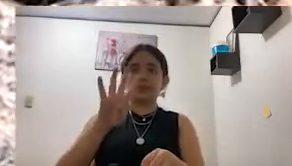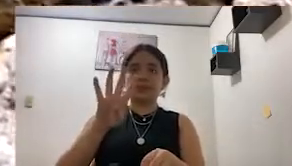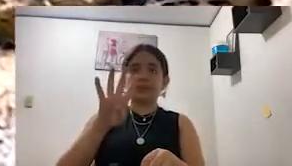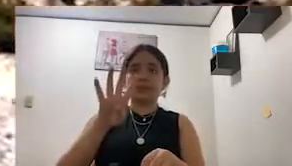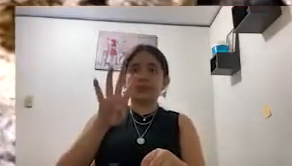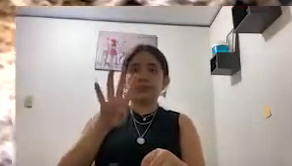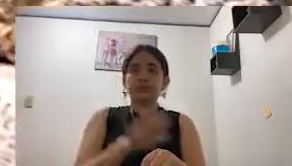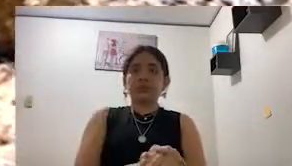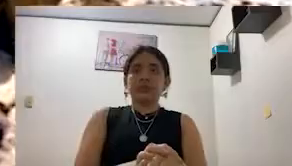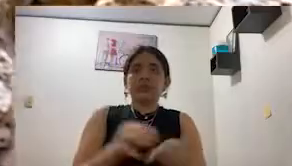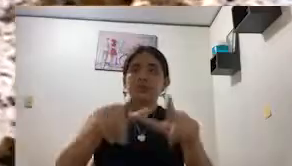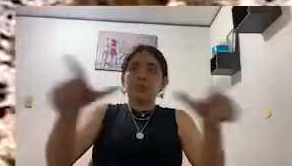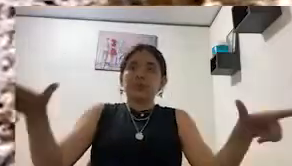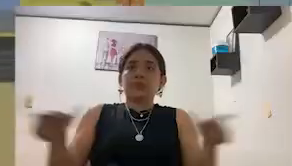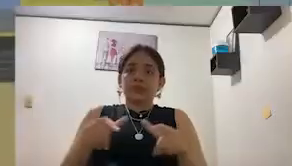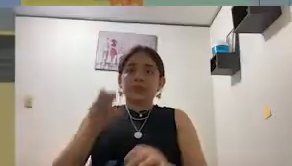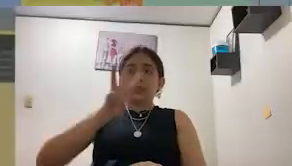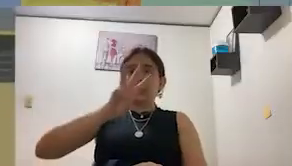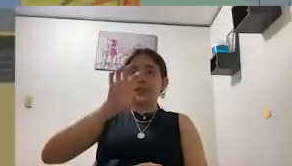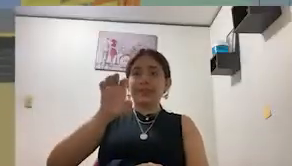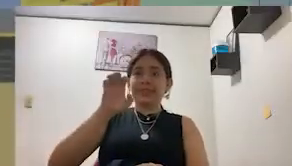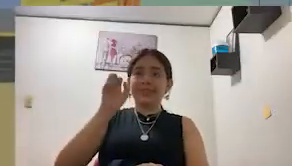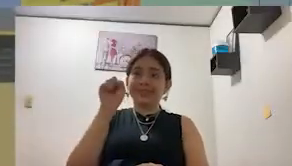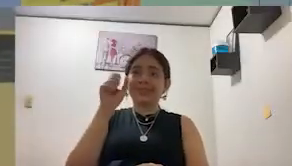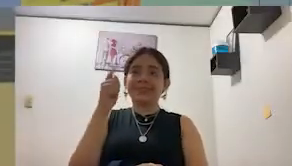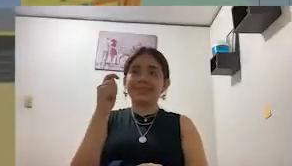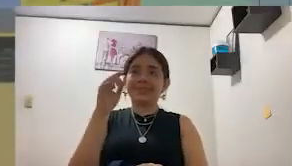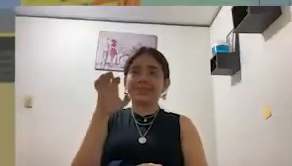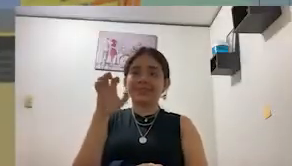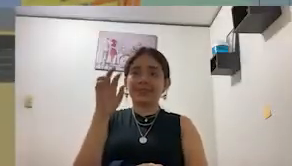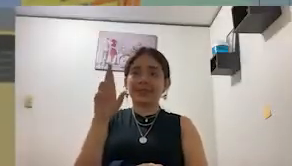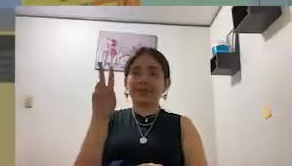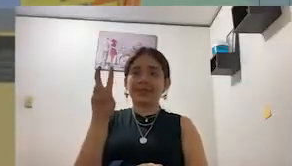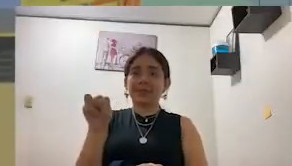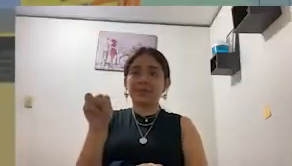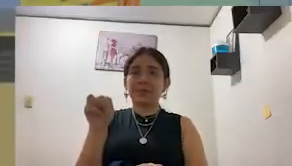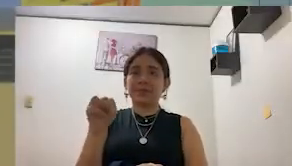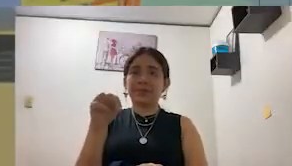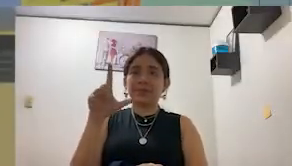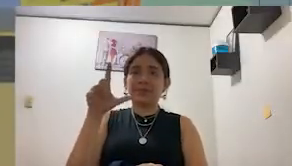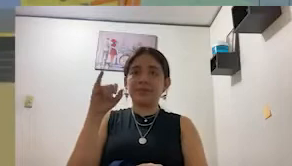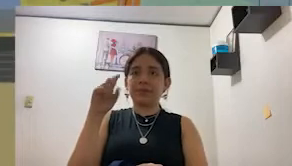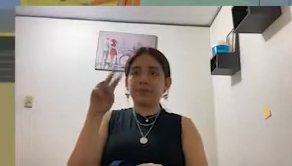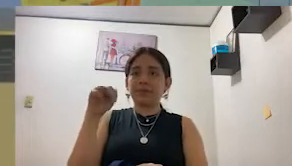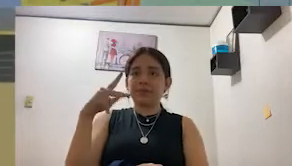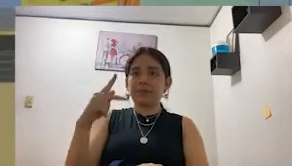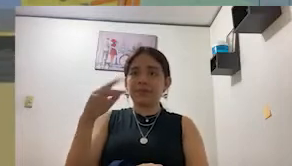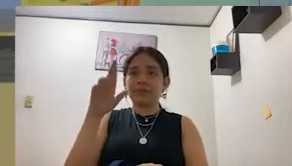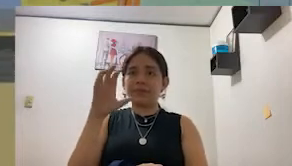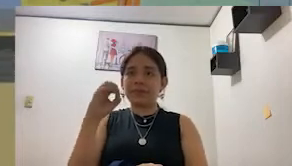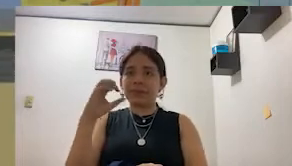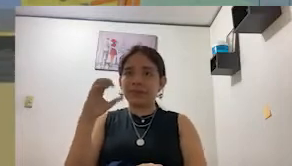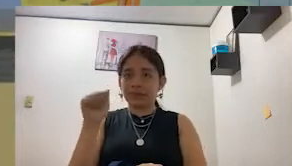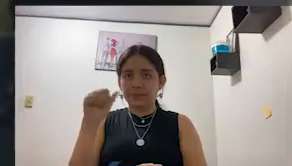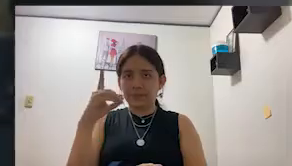durability of the concrete. An optimal replacement of recycled aggregate would be 25% by conventional